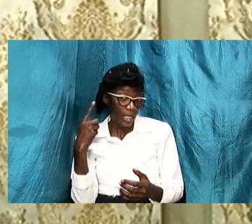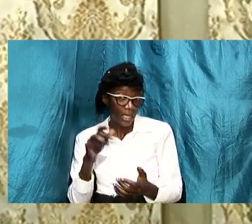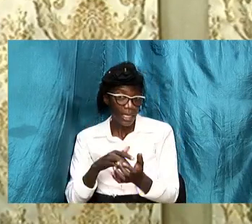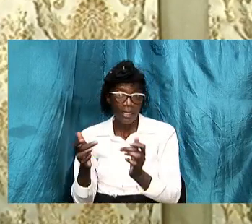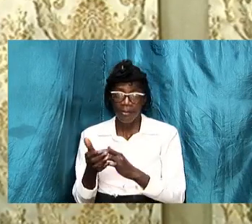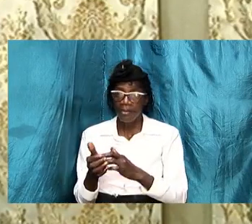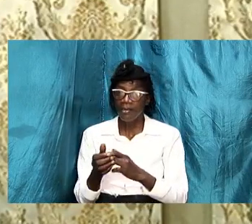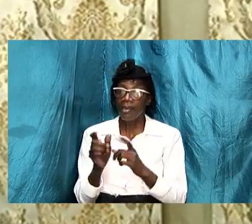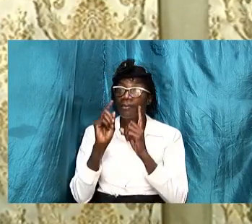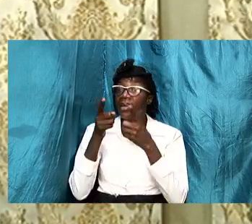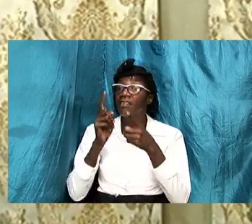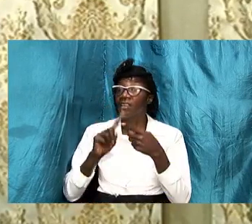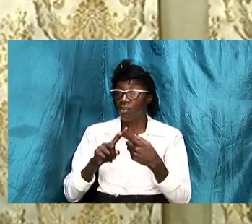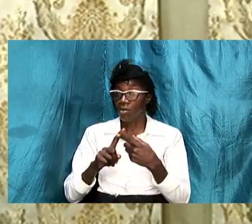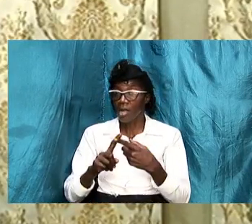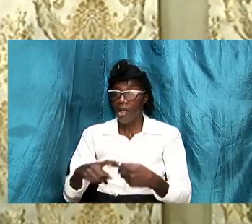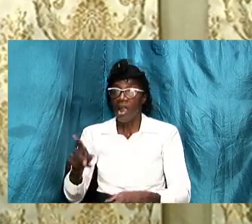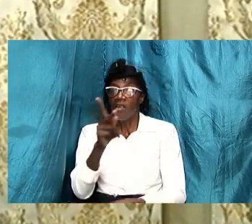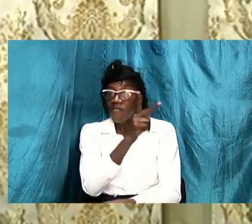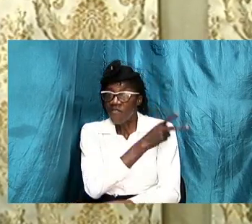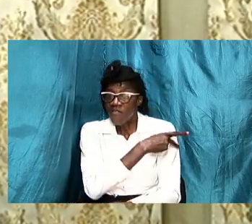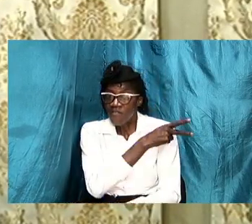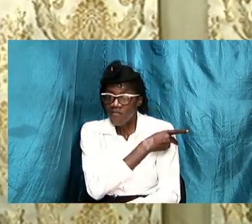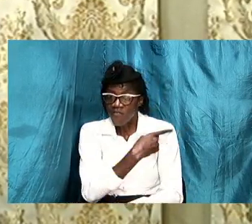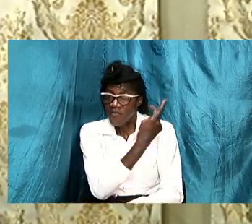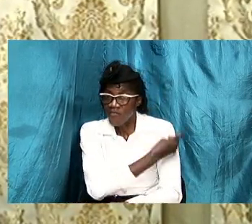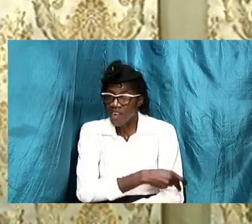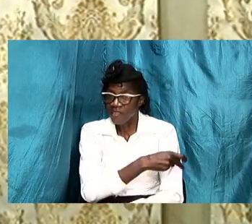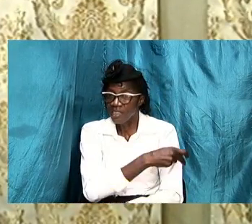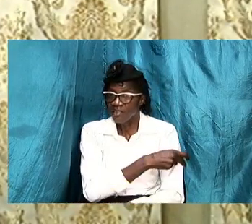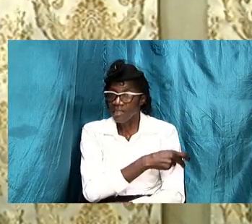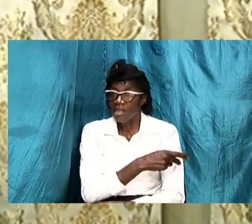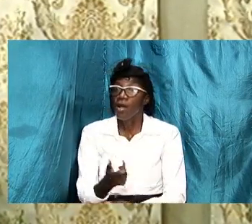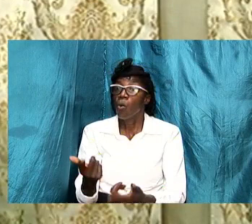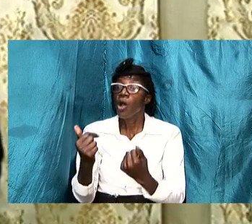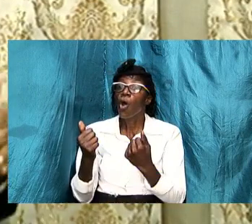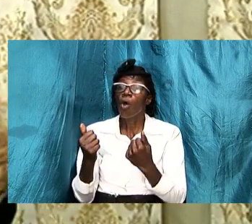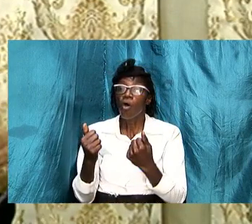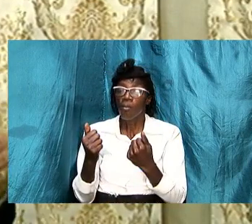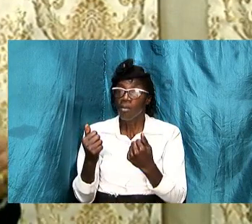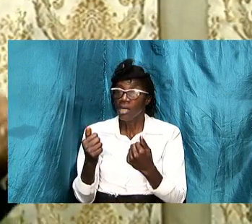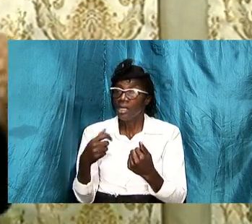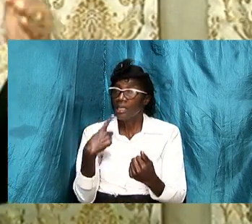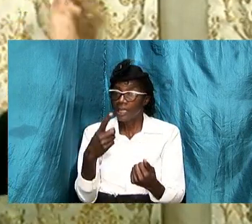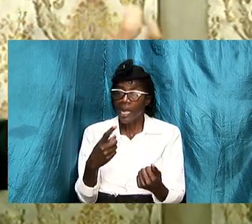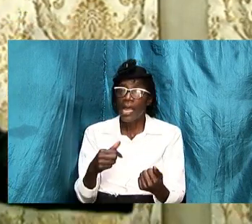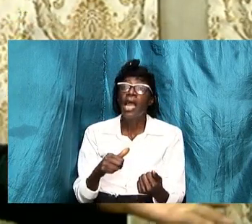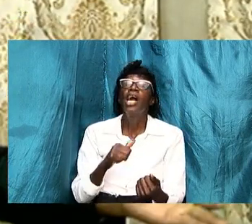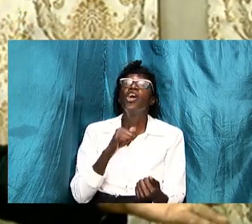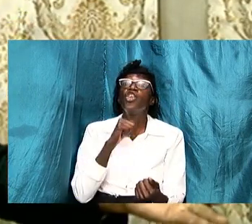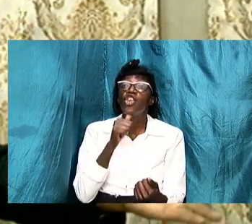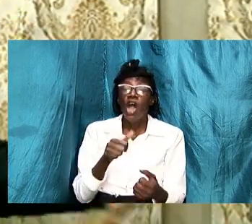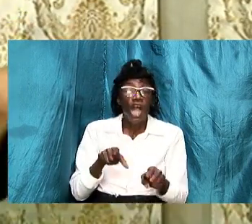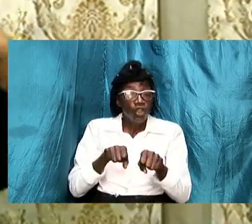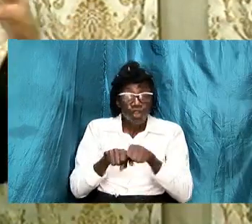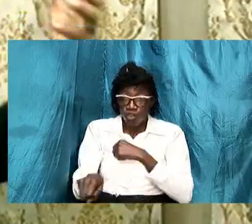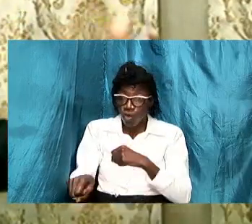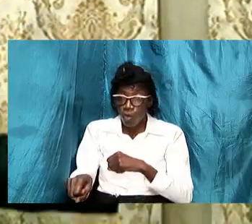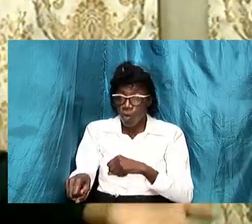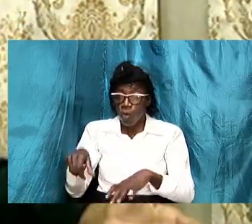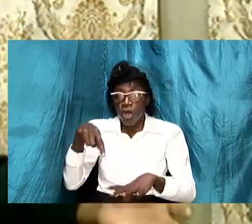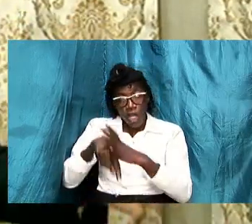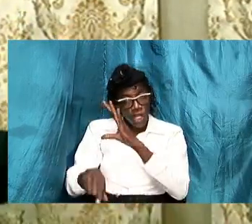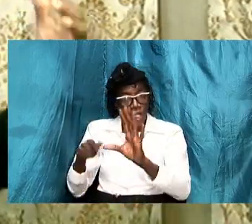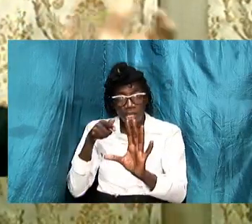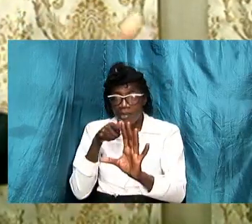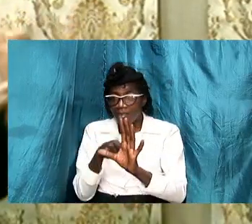pharisees that came to him he said it was not so in the beginning in the